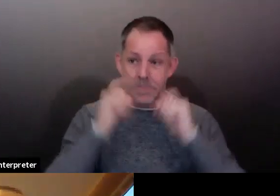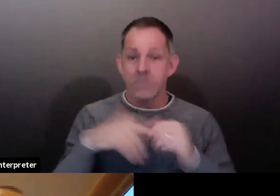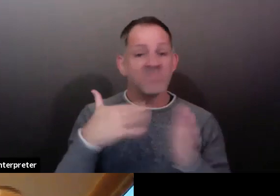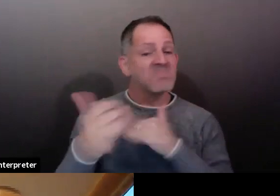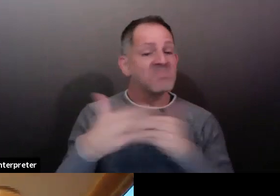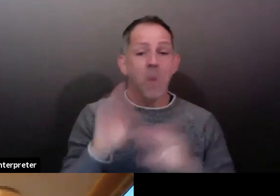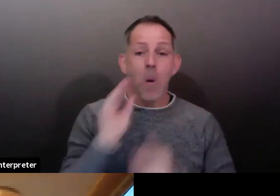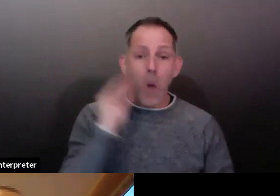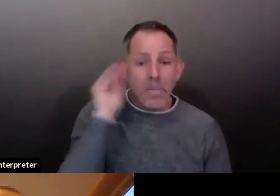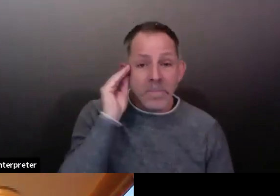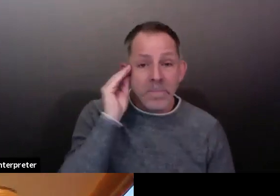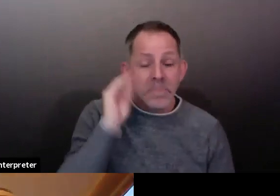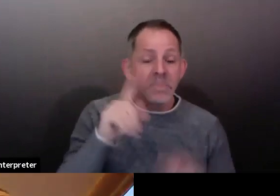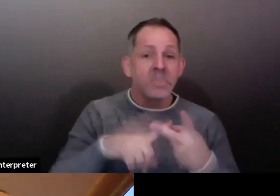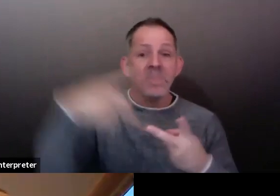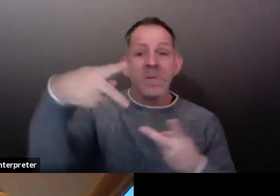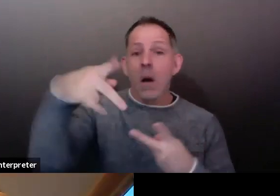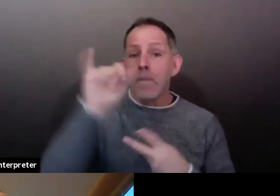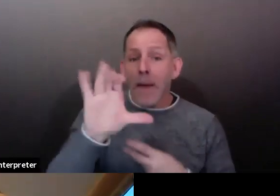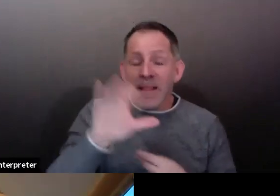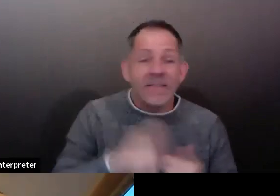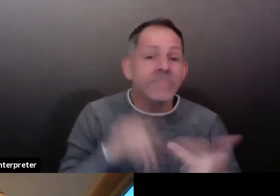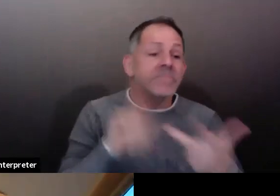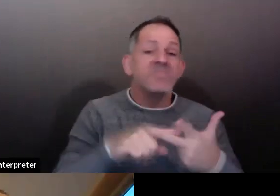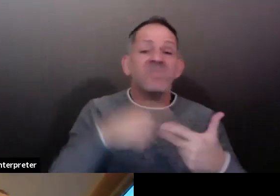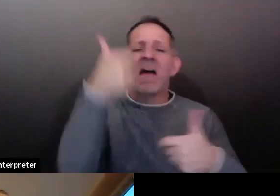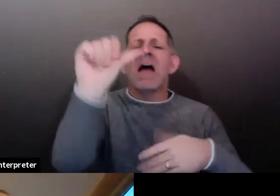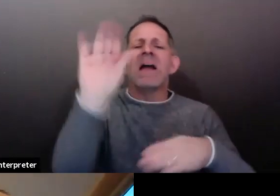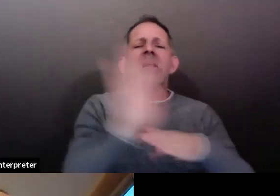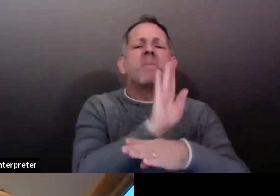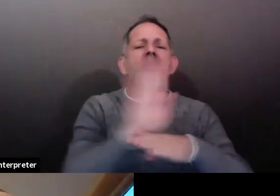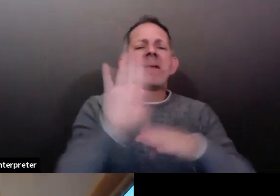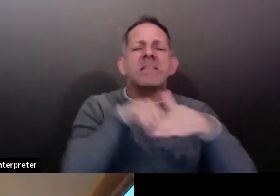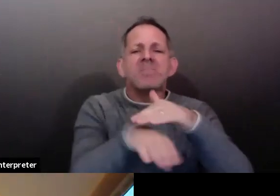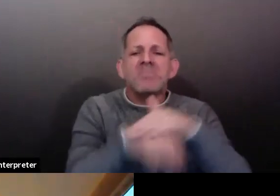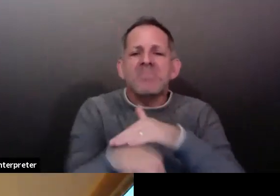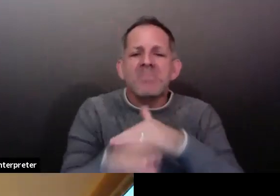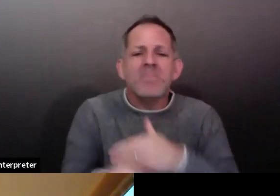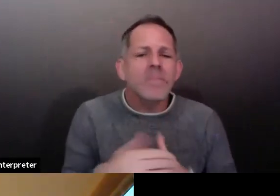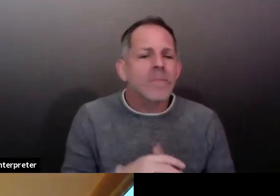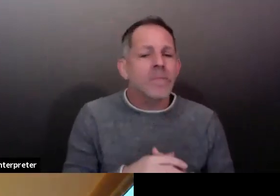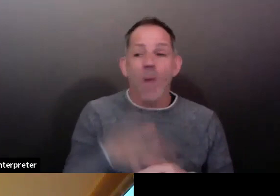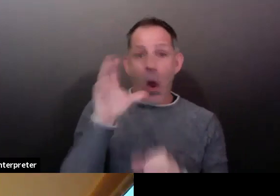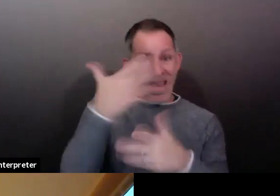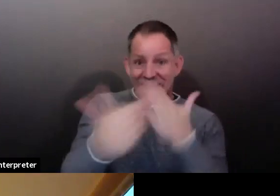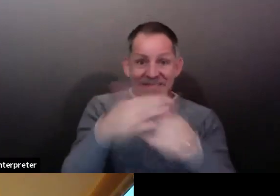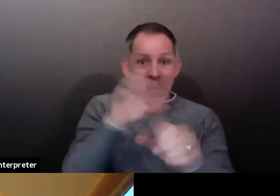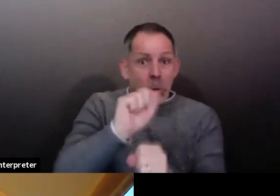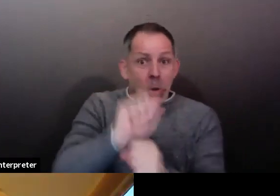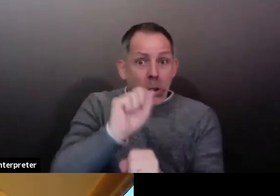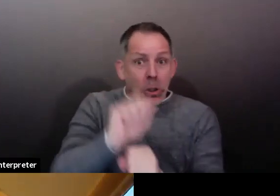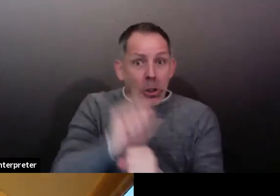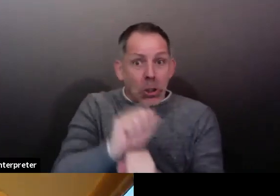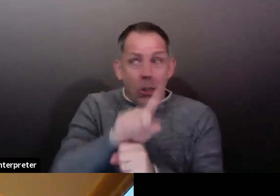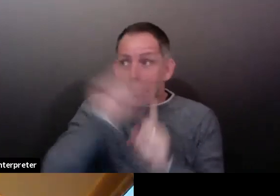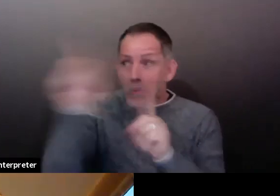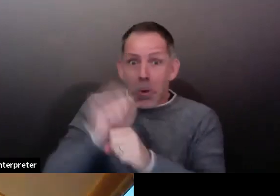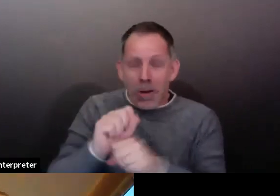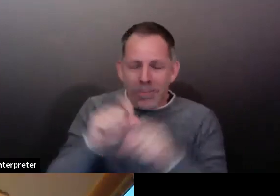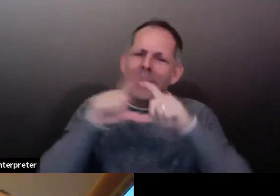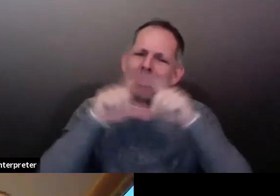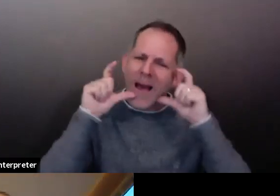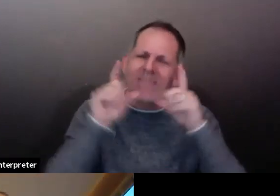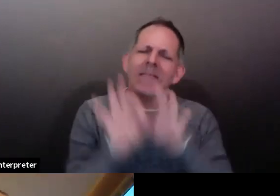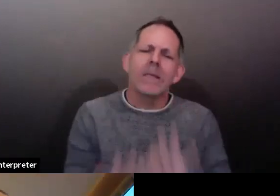Going into places of commerce, work, what have you, face covering, plus all the other common sense ones. Physical distancing,